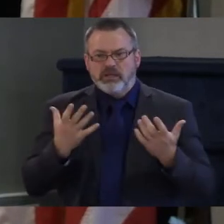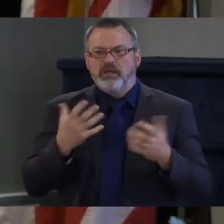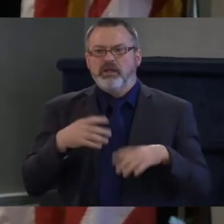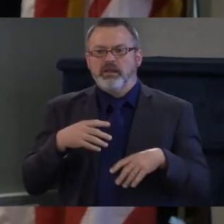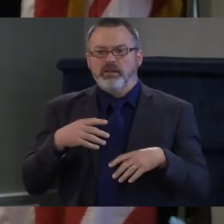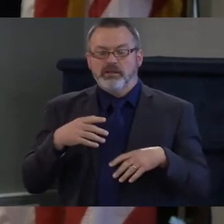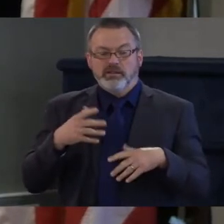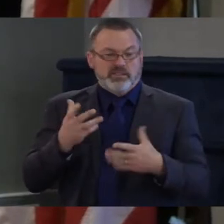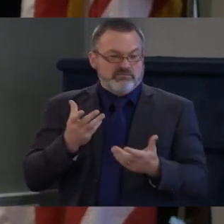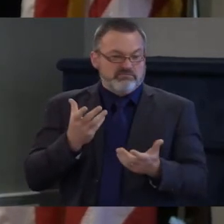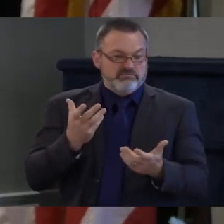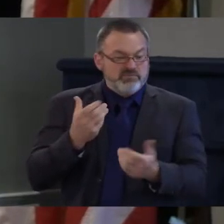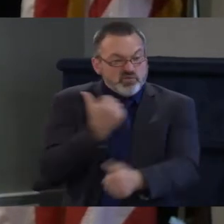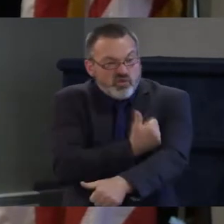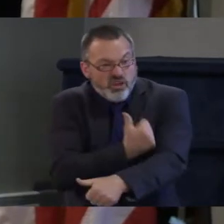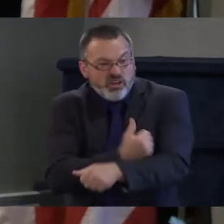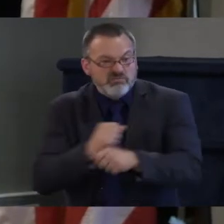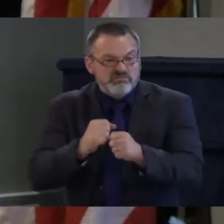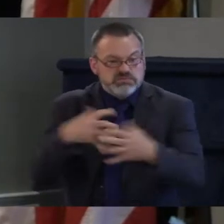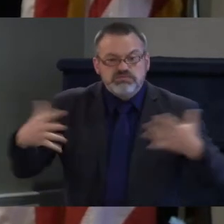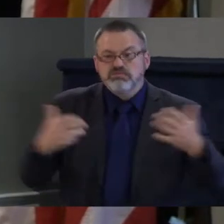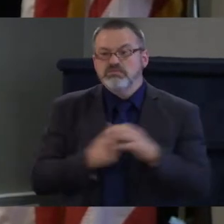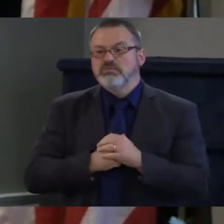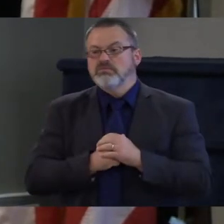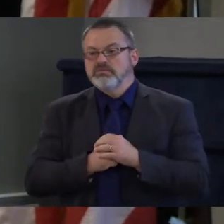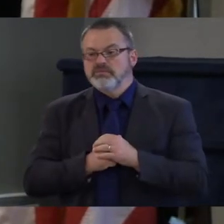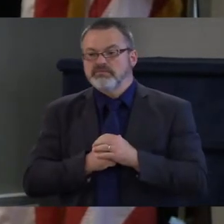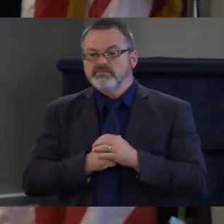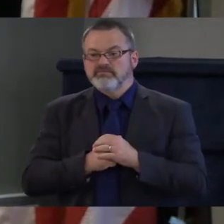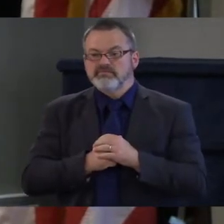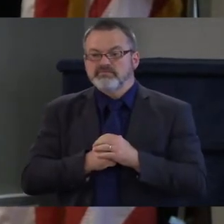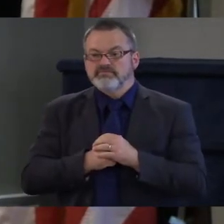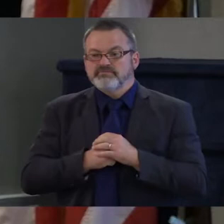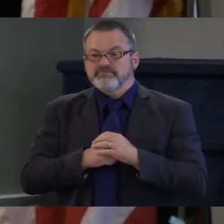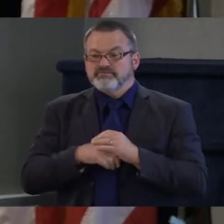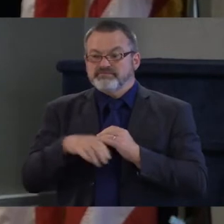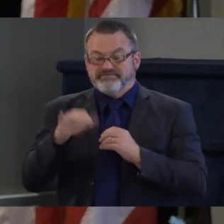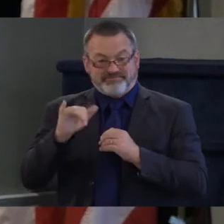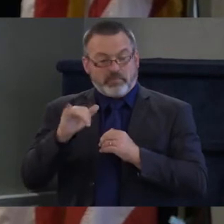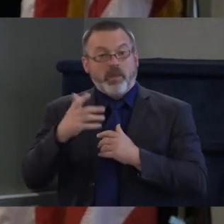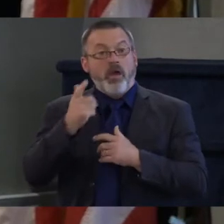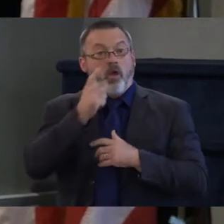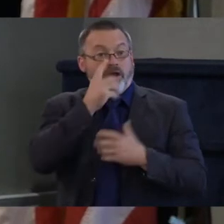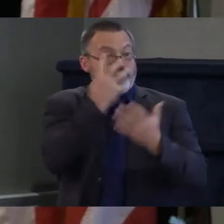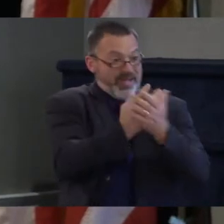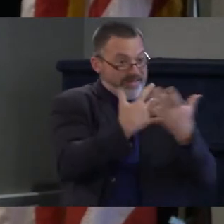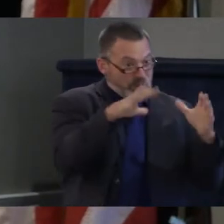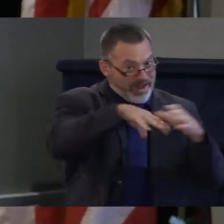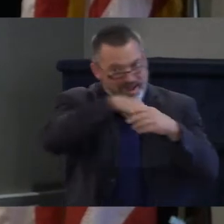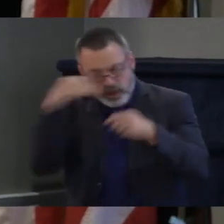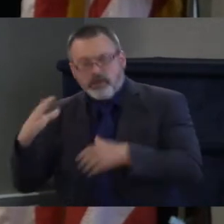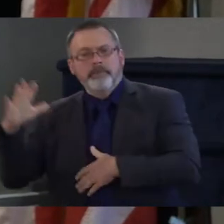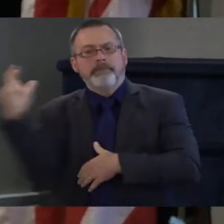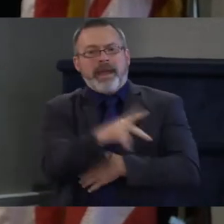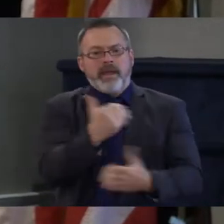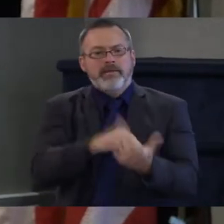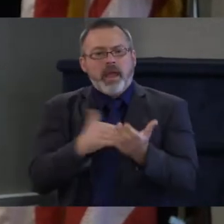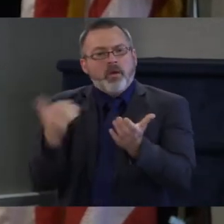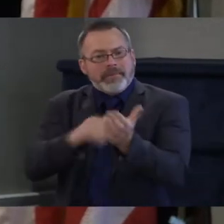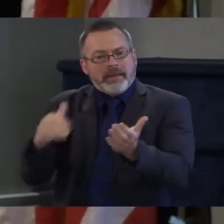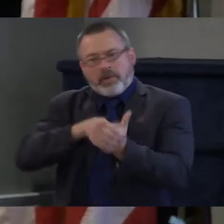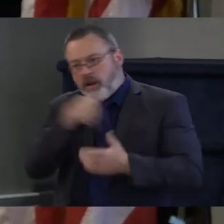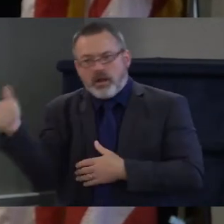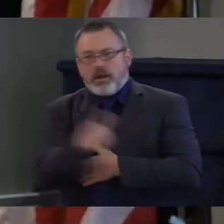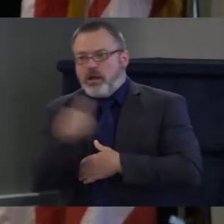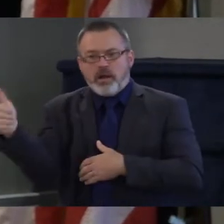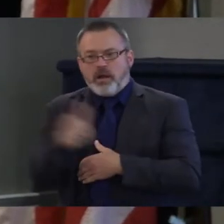95% reduction in recidivism. The people going through this program do not go on to reoffend. I can tell